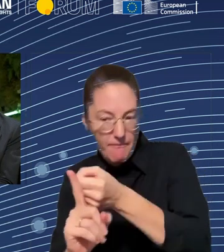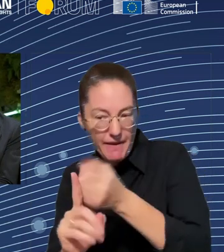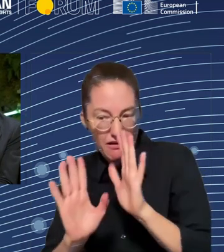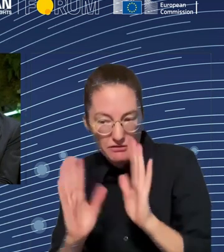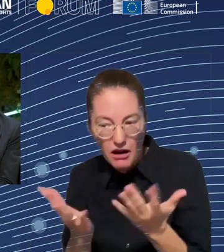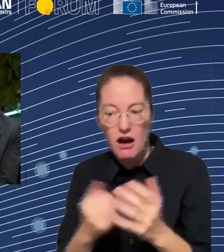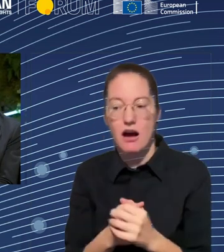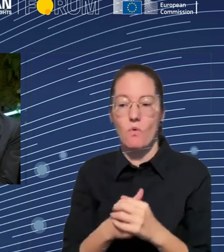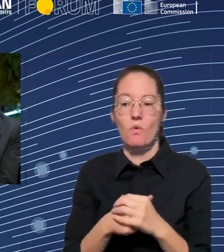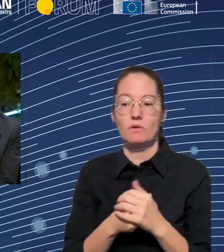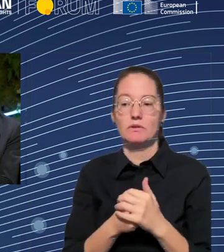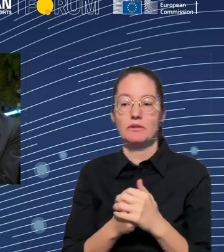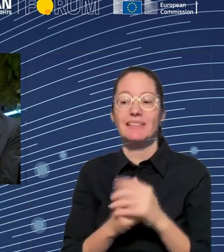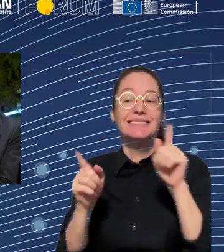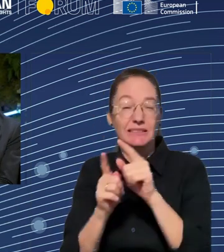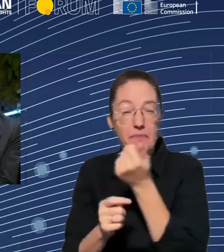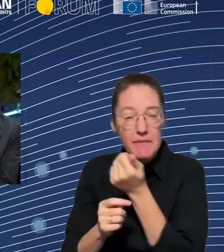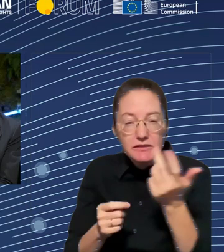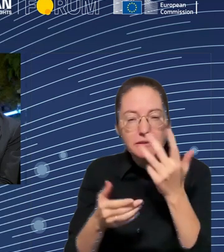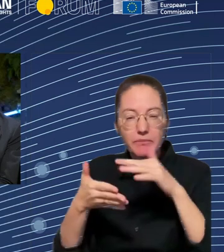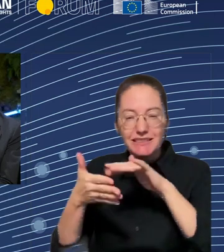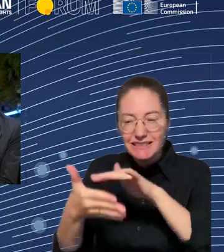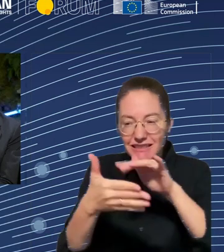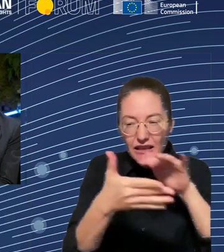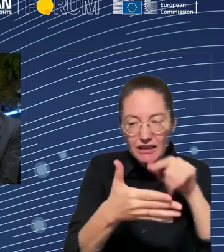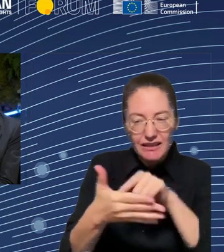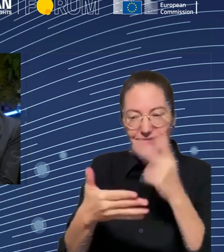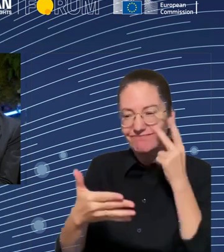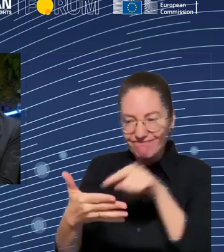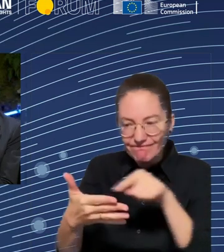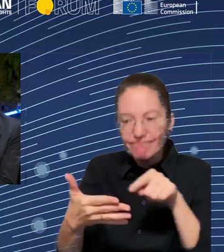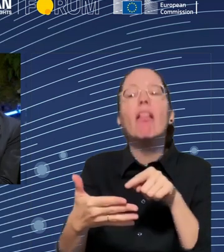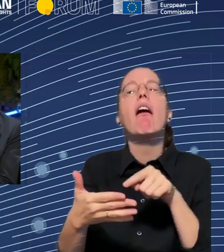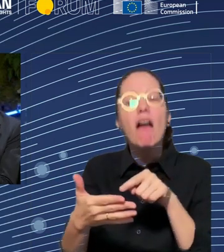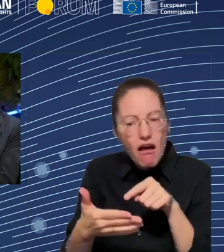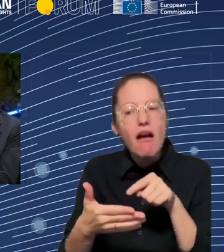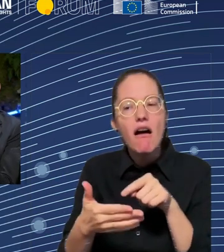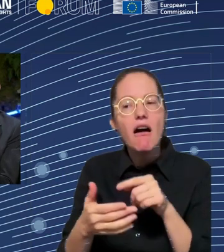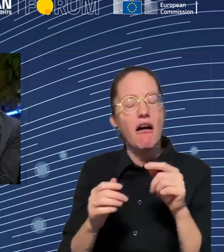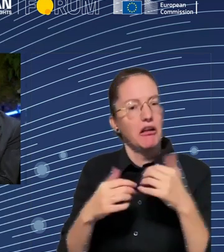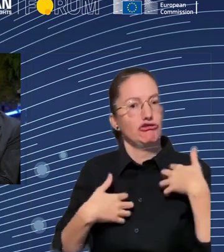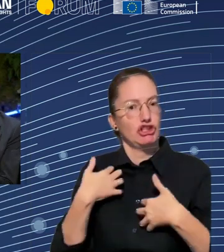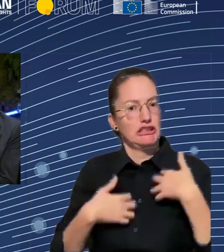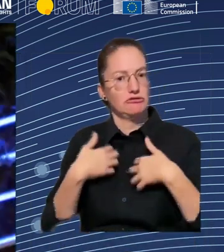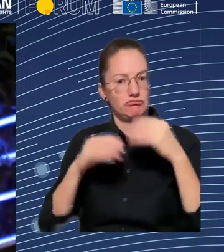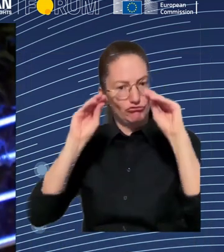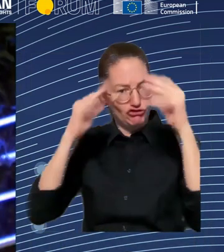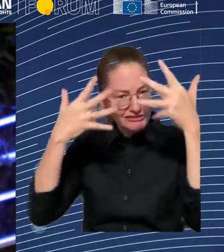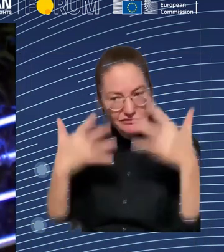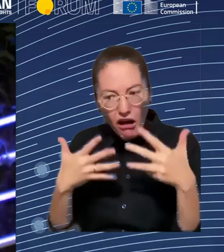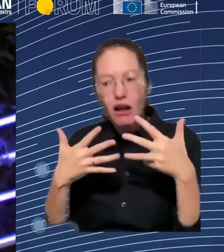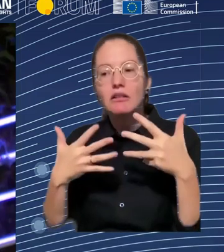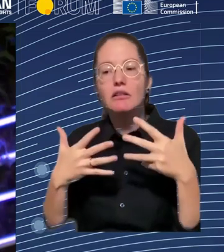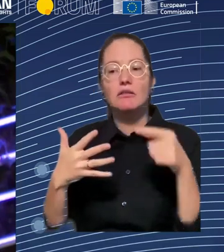was that, somewhat to their surprise, that it were the less skilled workers that benefited